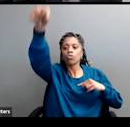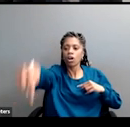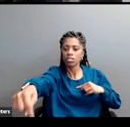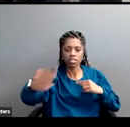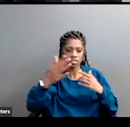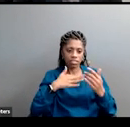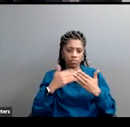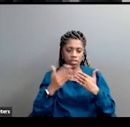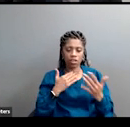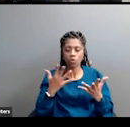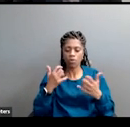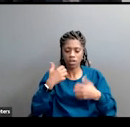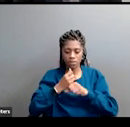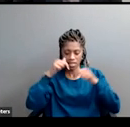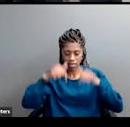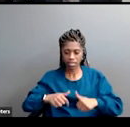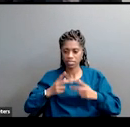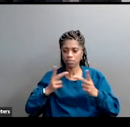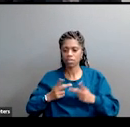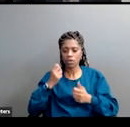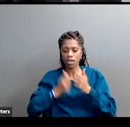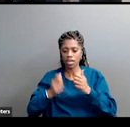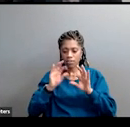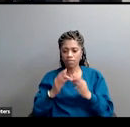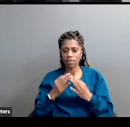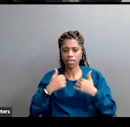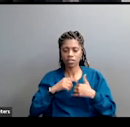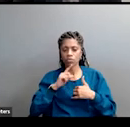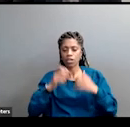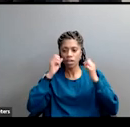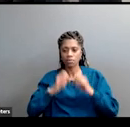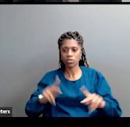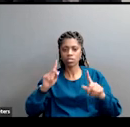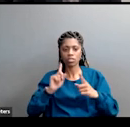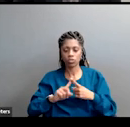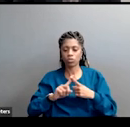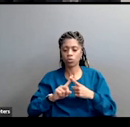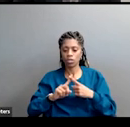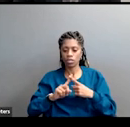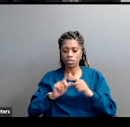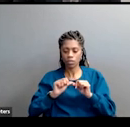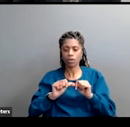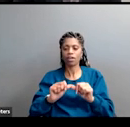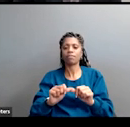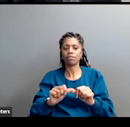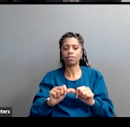we will make this a place where every family has a real opportunity to thrive. Let's vote.